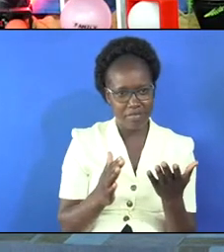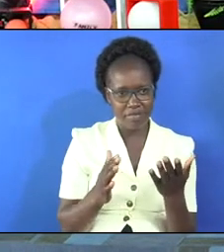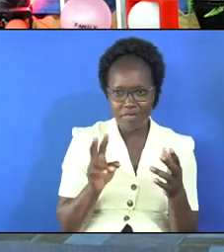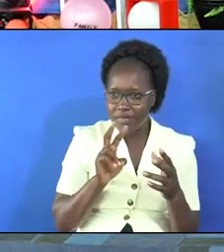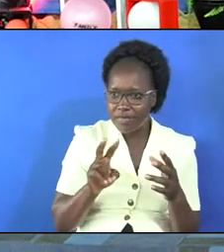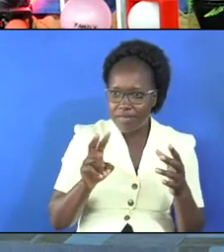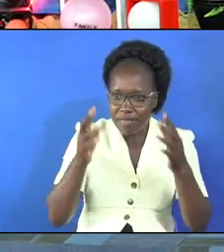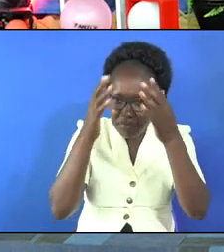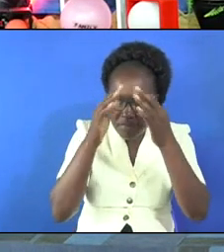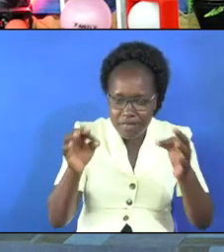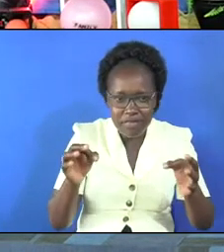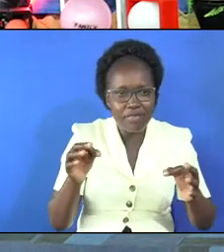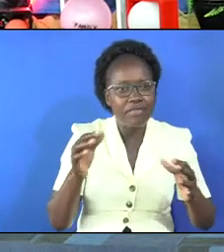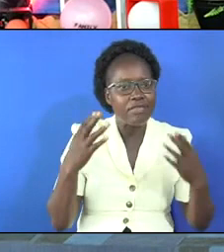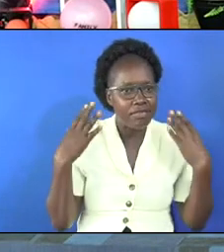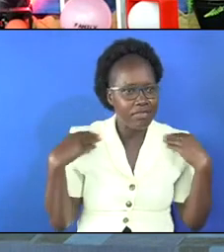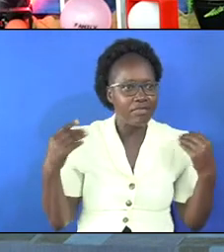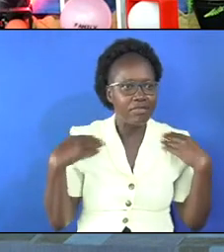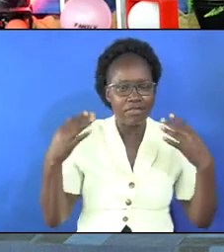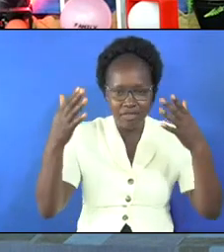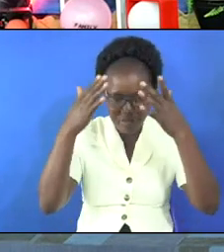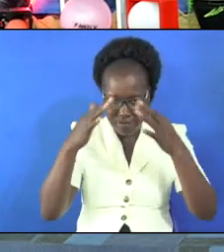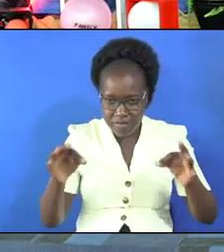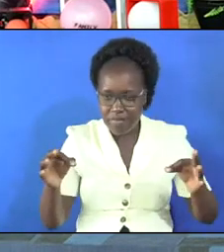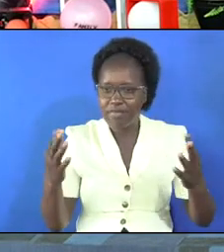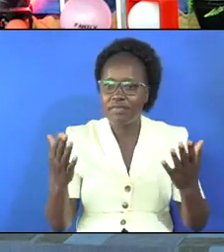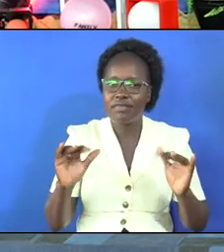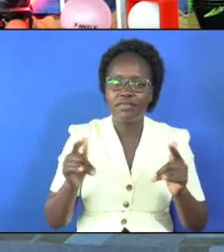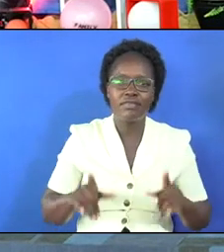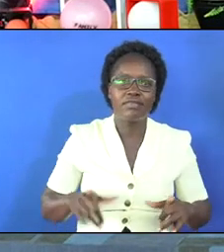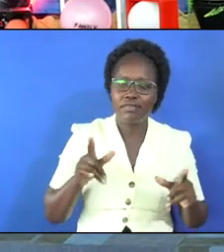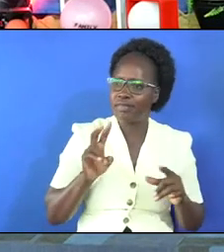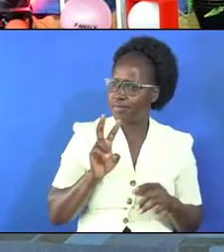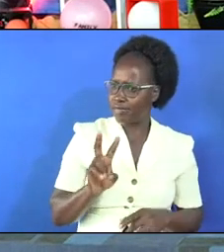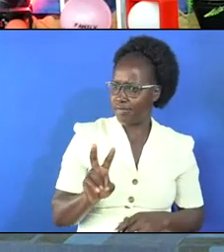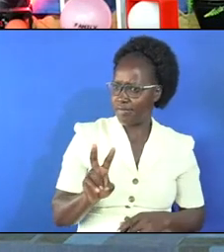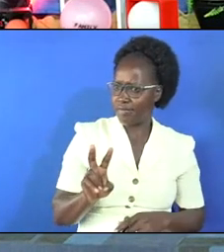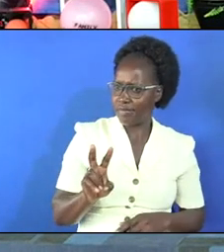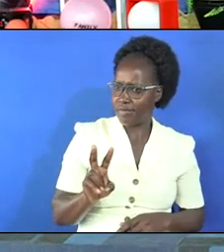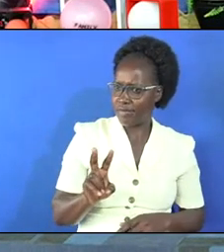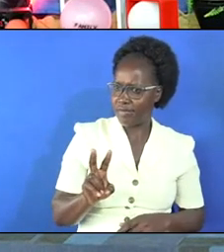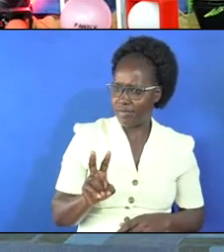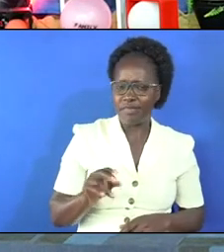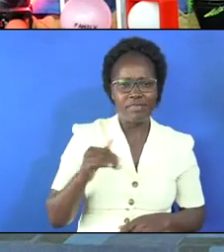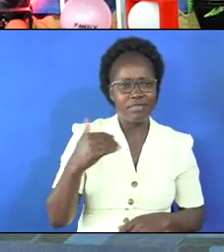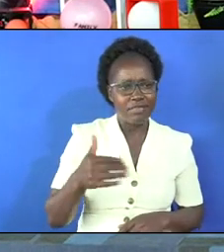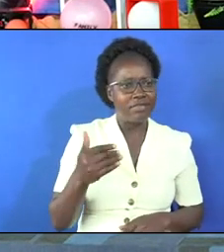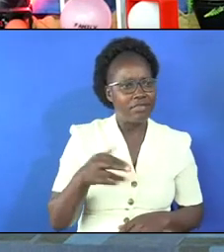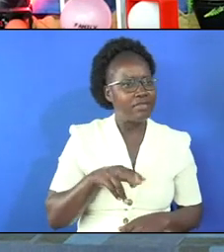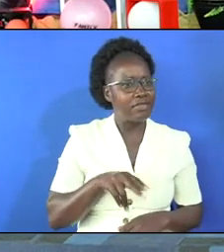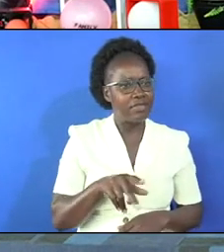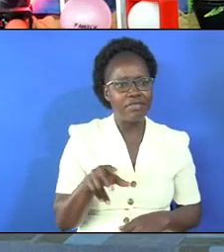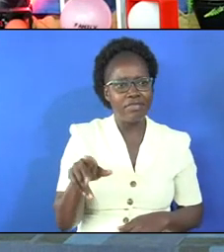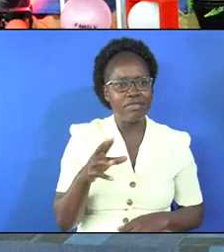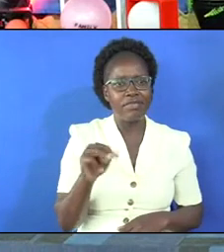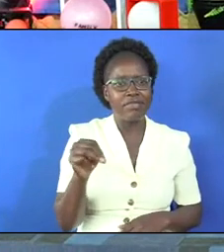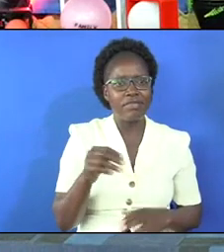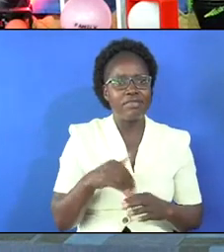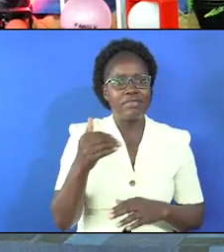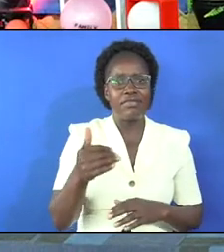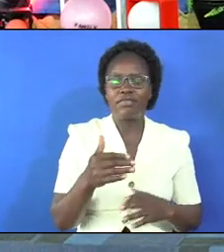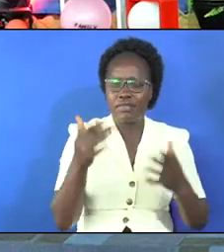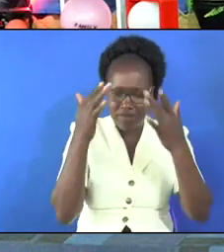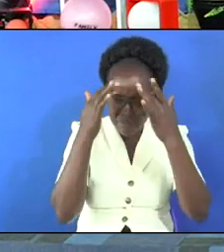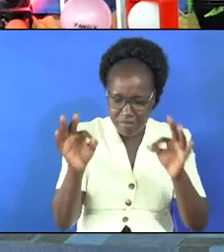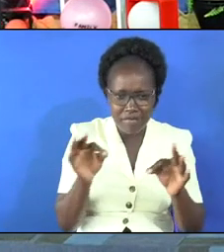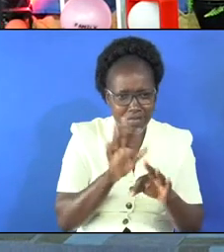let's see someone's wedding for a year so there's a wedding in a new life let's see that one every now and then you walk with them now after seeing